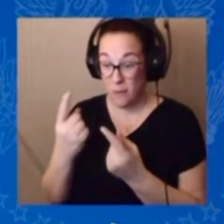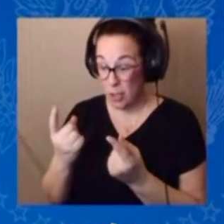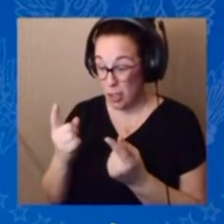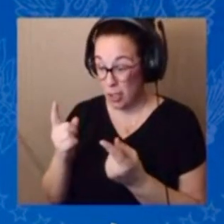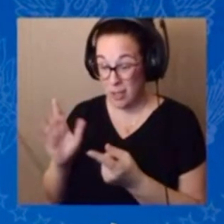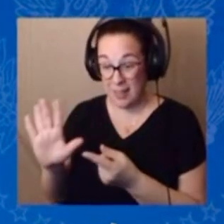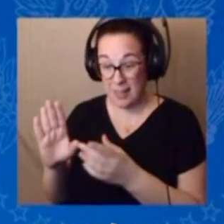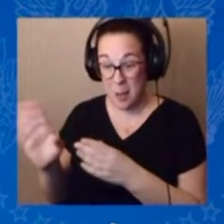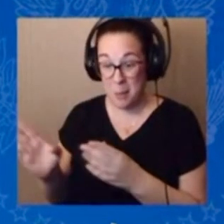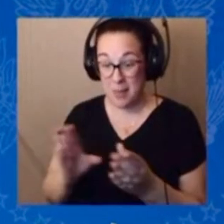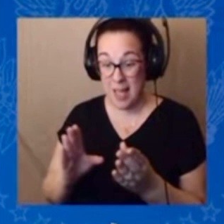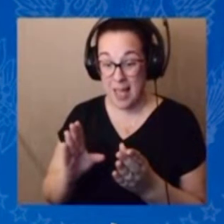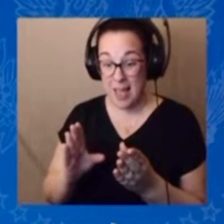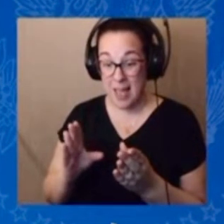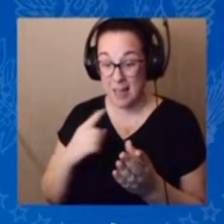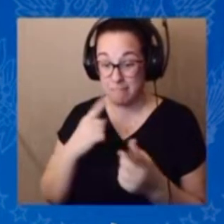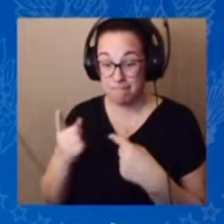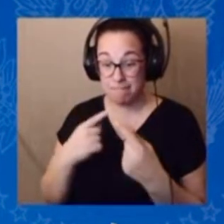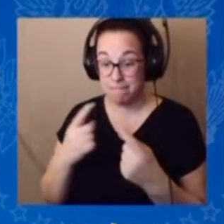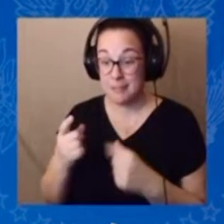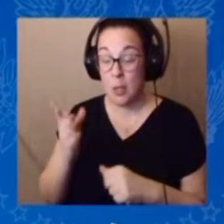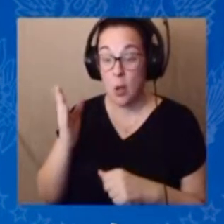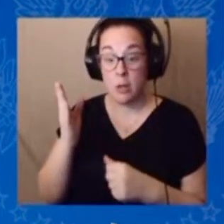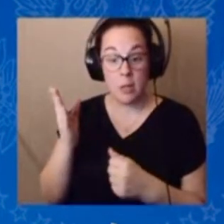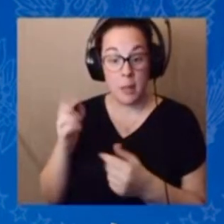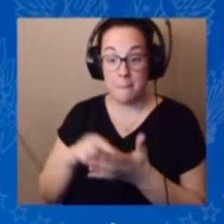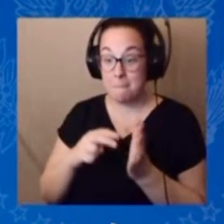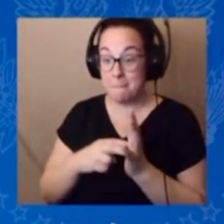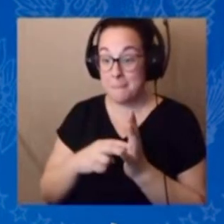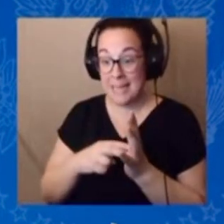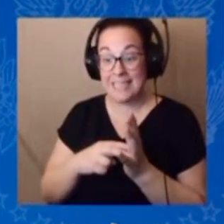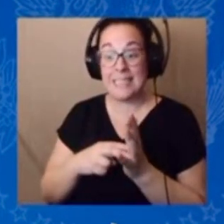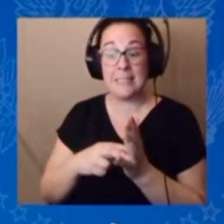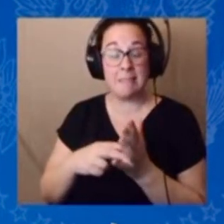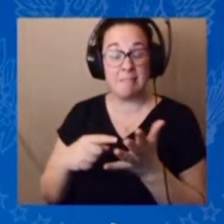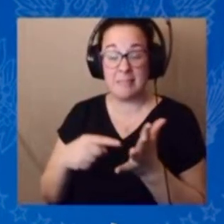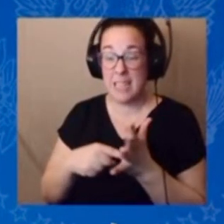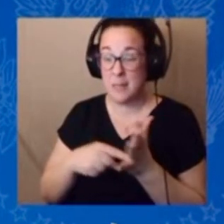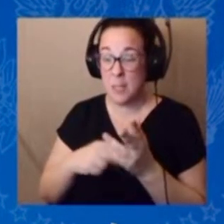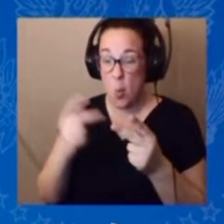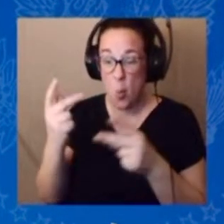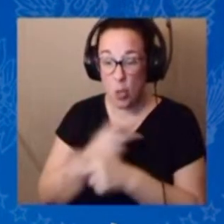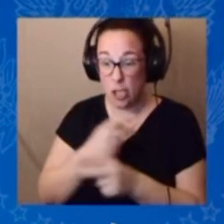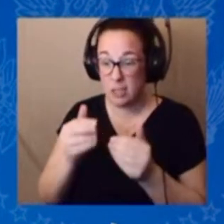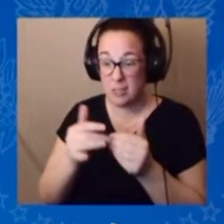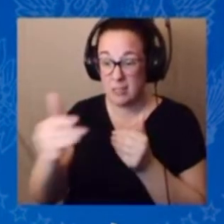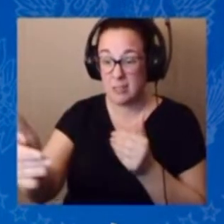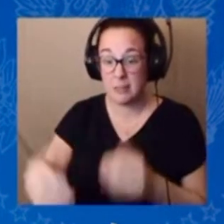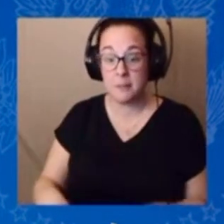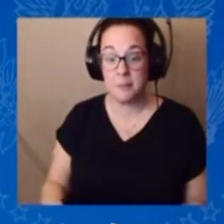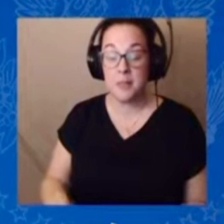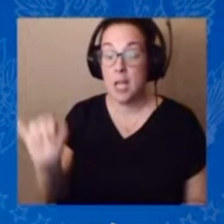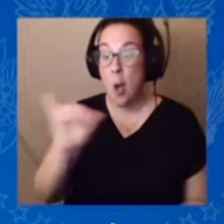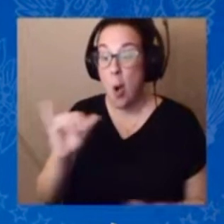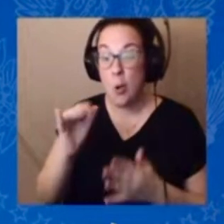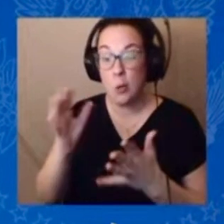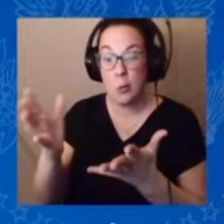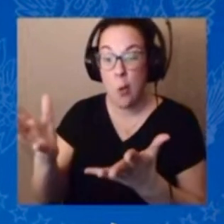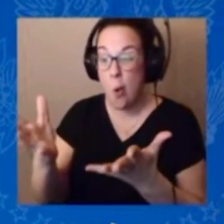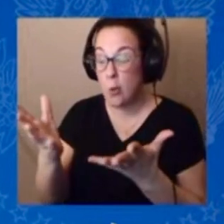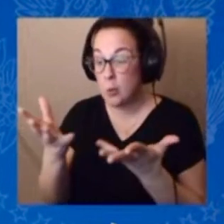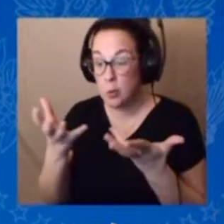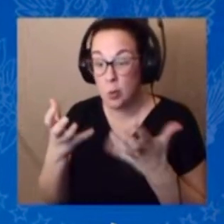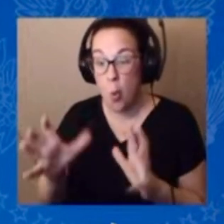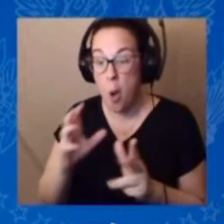$3 trillion in the next 10 years. And they also want to cut the investments in clean energy manufacturing and encourage companies to expand and create